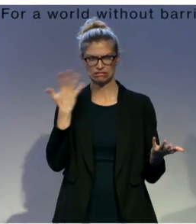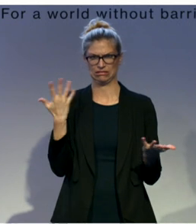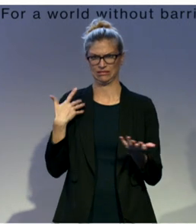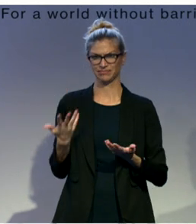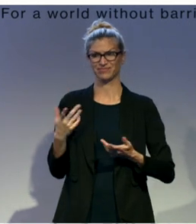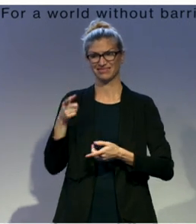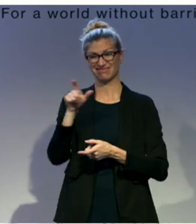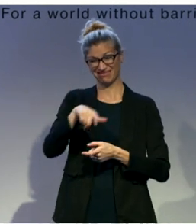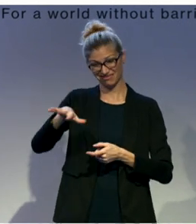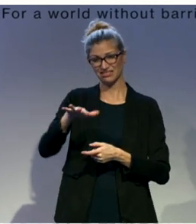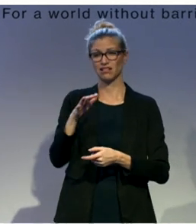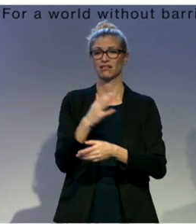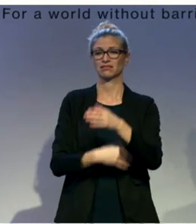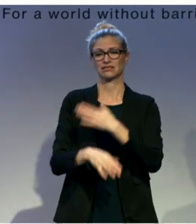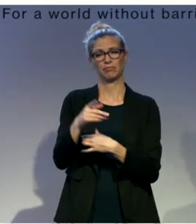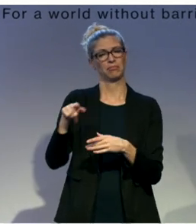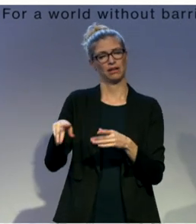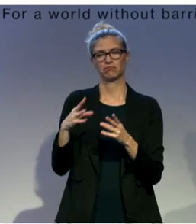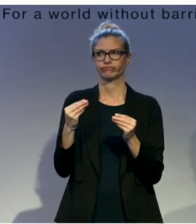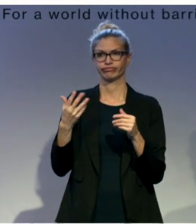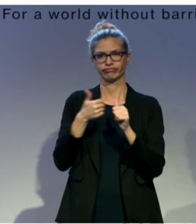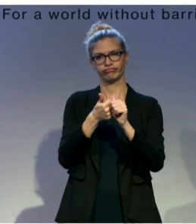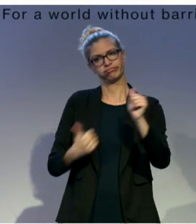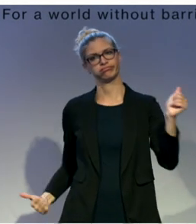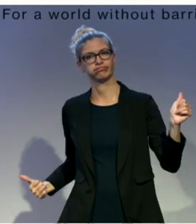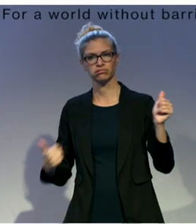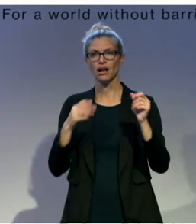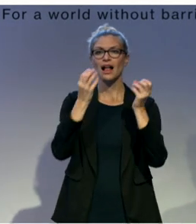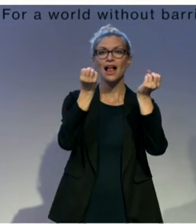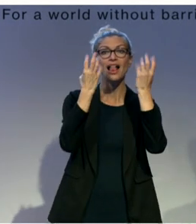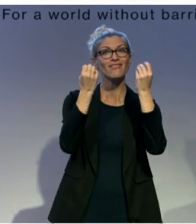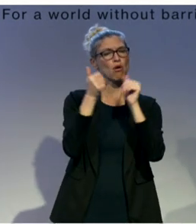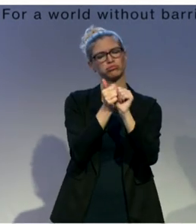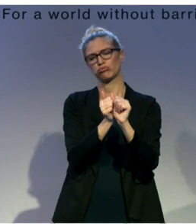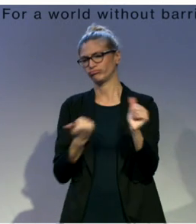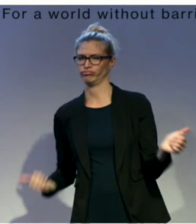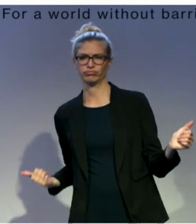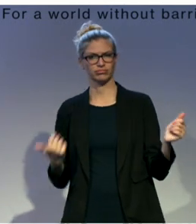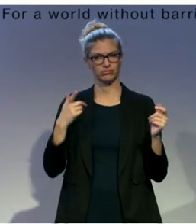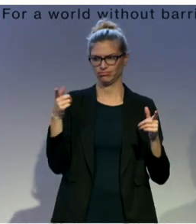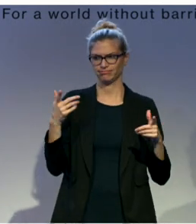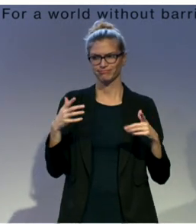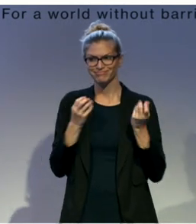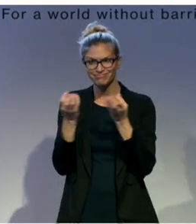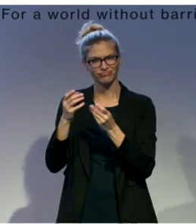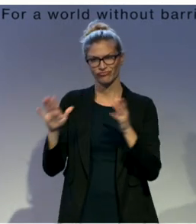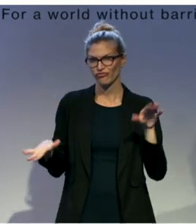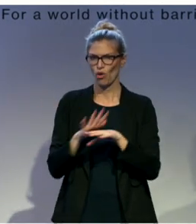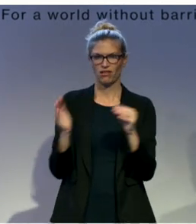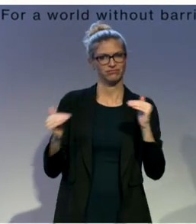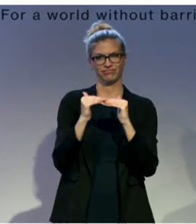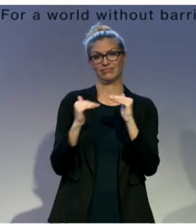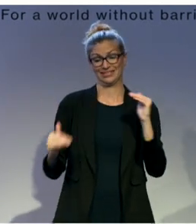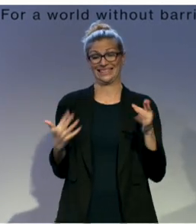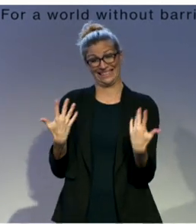because of their lack of access to information. In our work with the disability community, it became even clearer that the deaf community